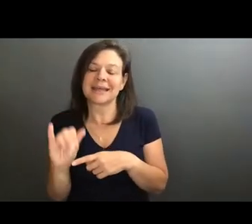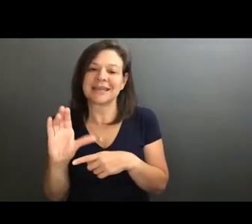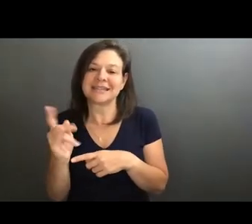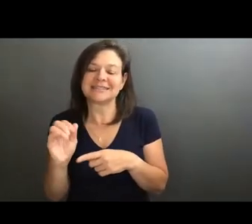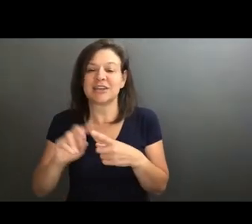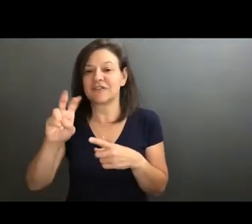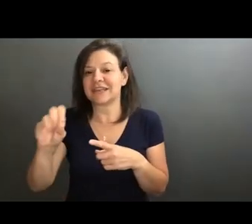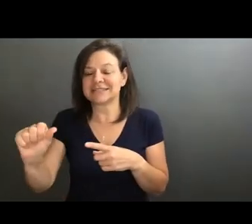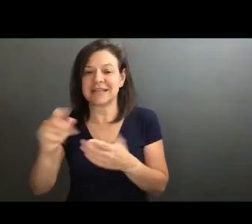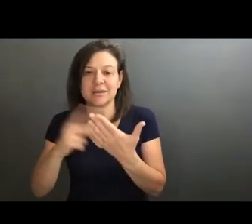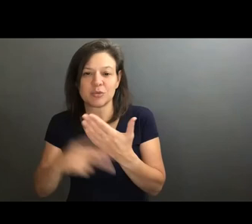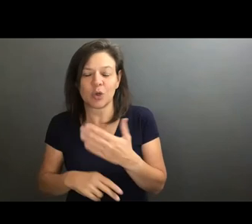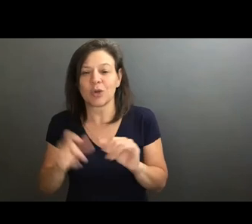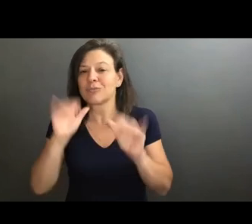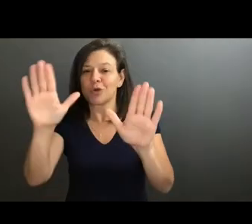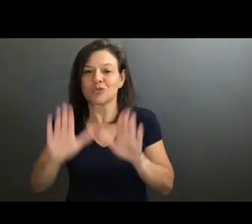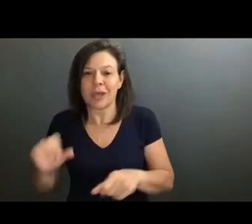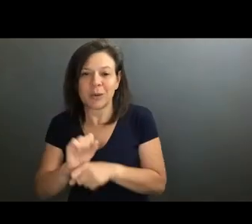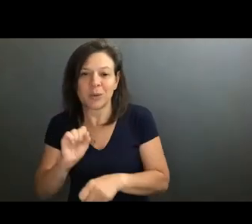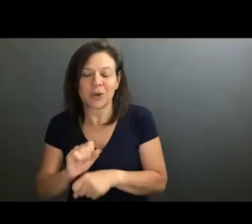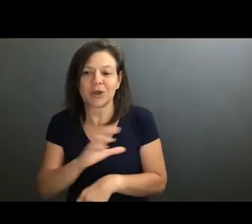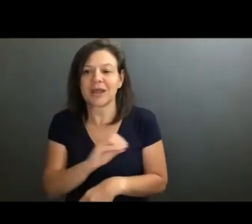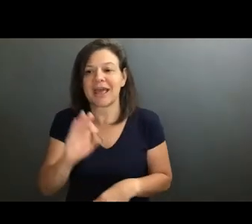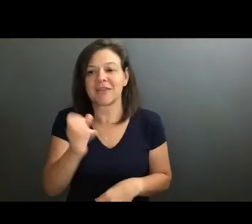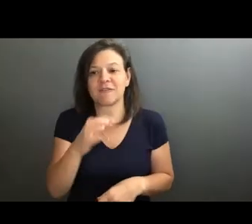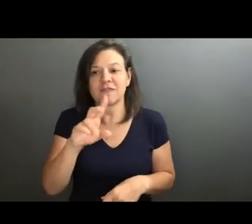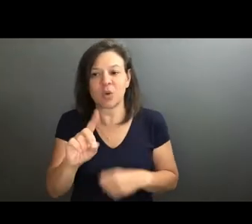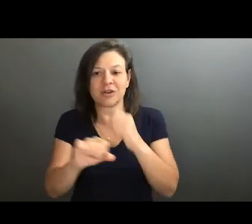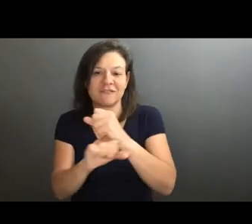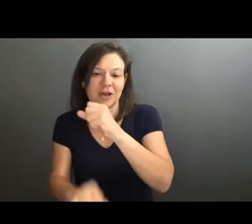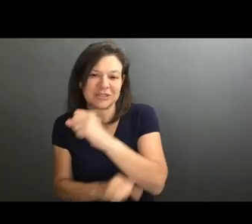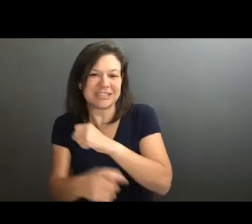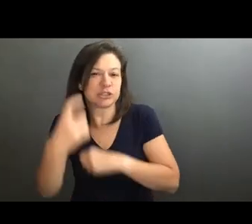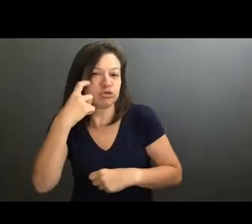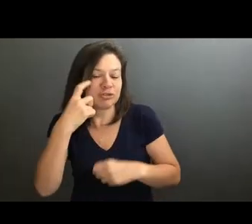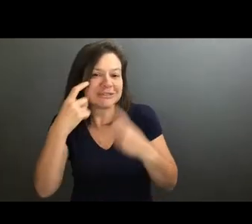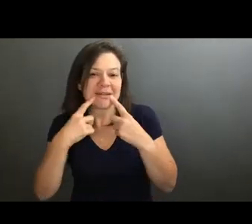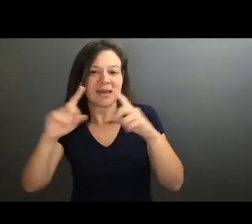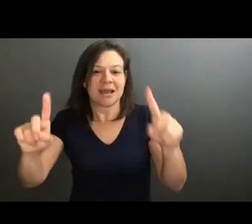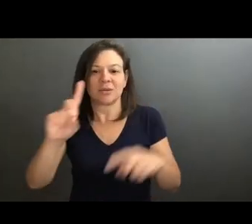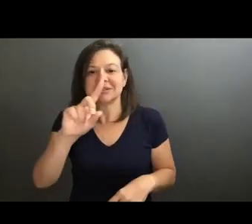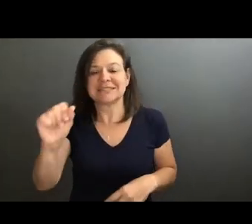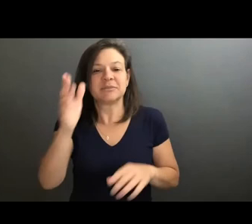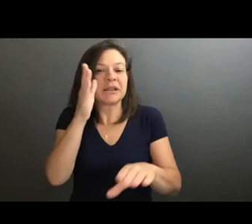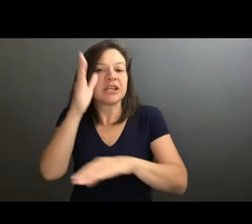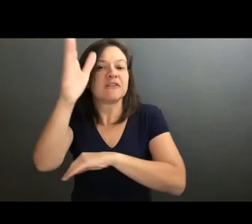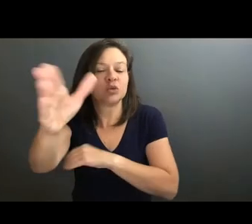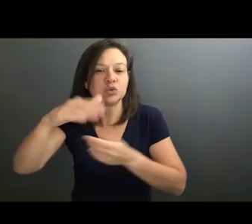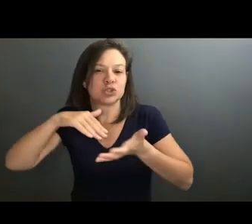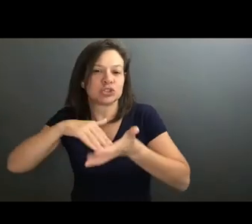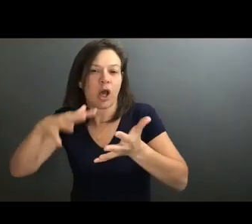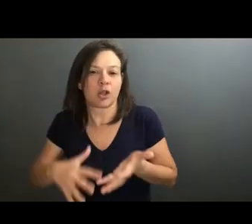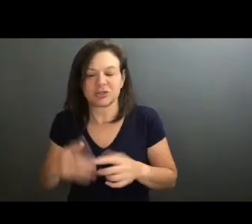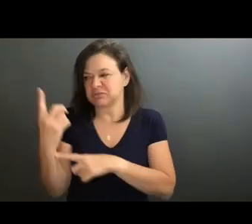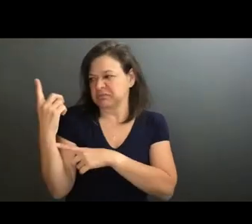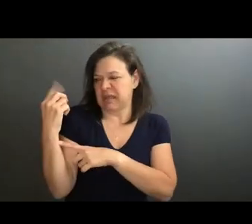They're doing a lot of great work. Also, the Ford Foundation recently announced some Disability Futures Fellows. was about a year ago.